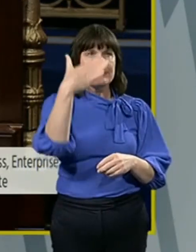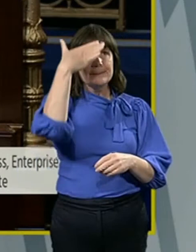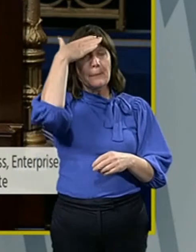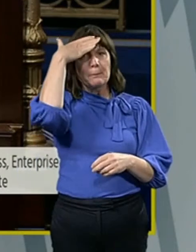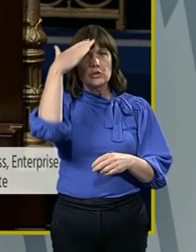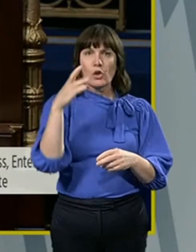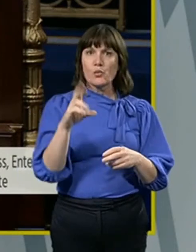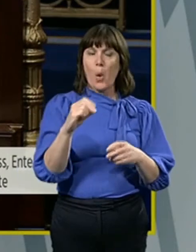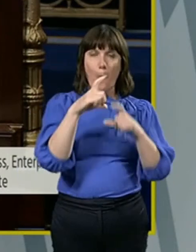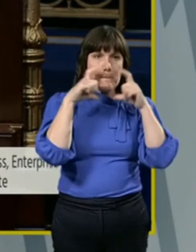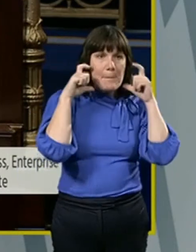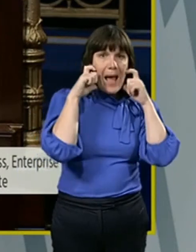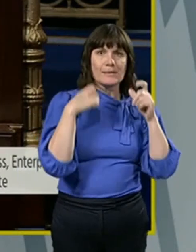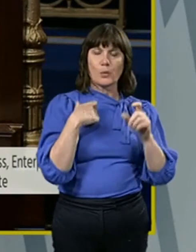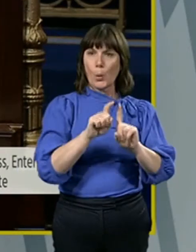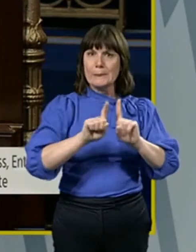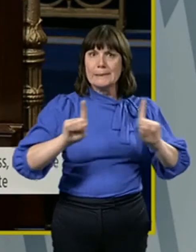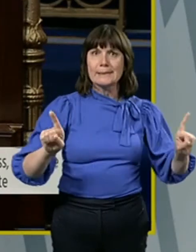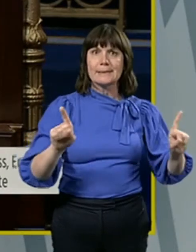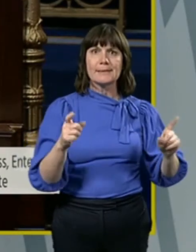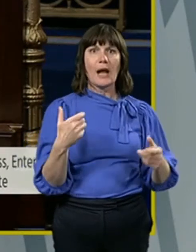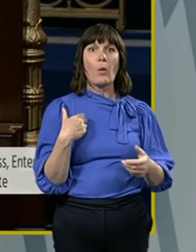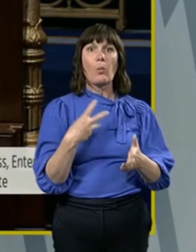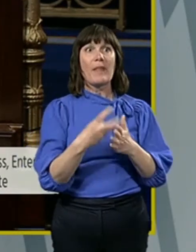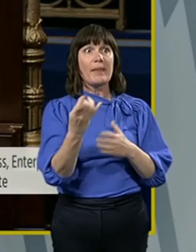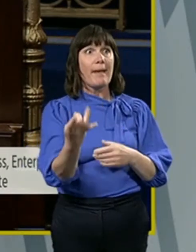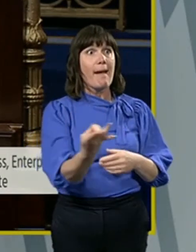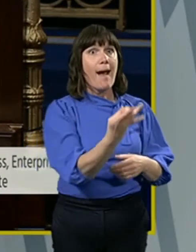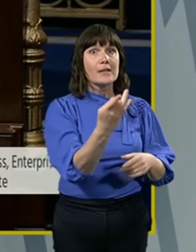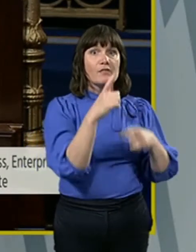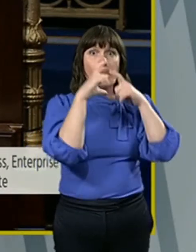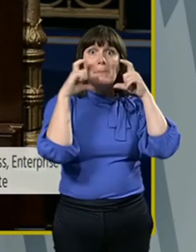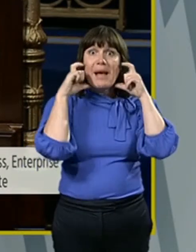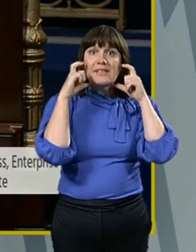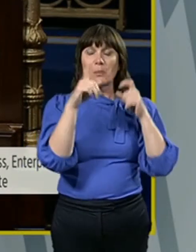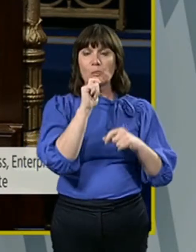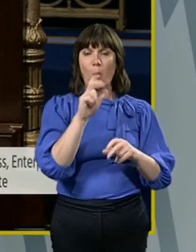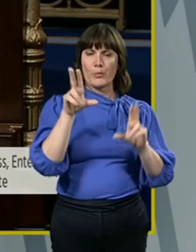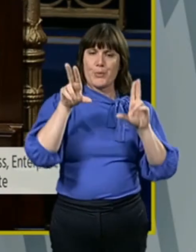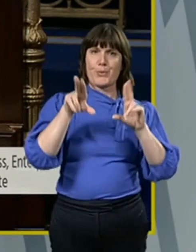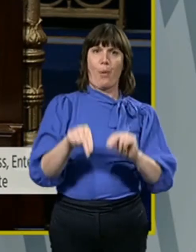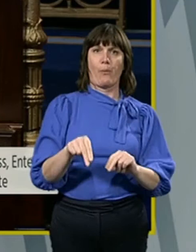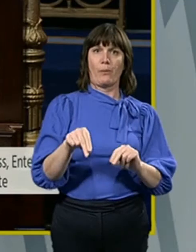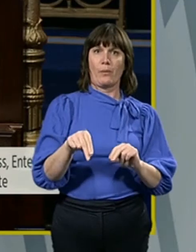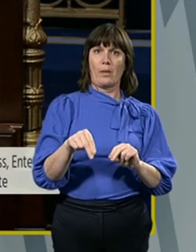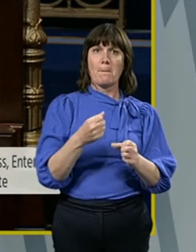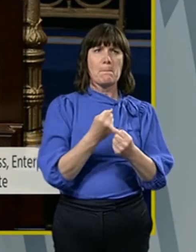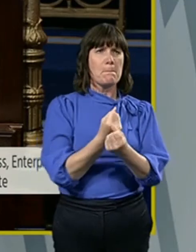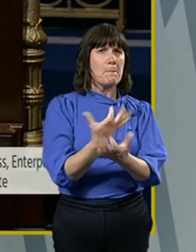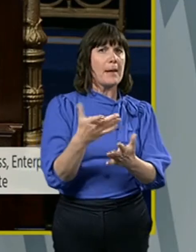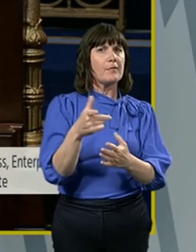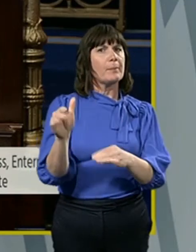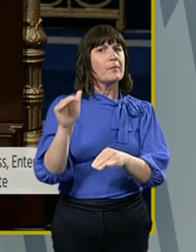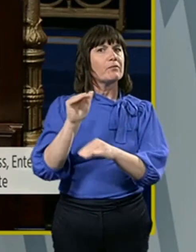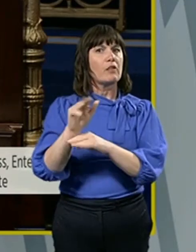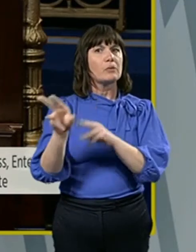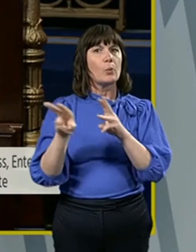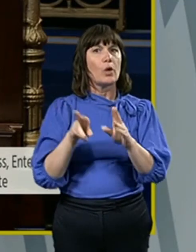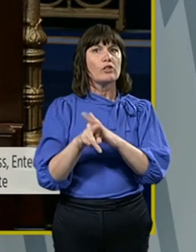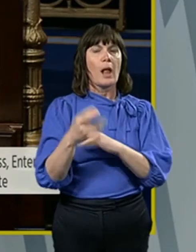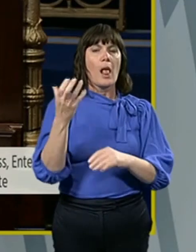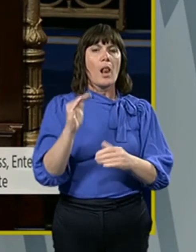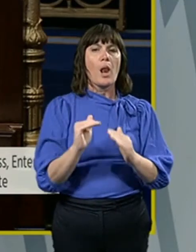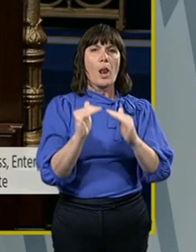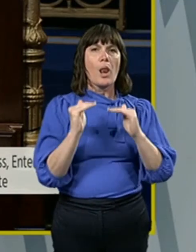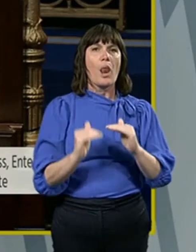masks, no two-metre distancing and when they asked for masks they were told no. Many of them are migrants and because of the low pay they